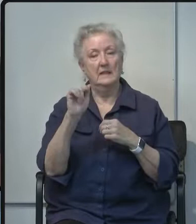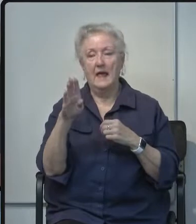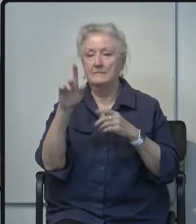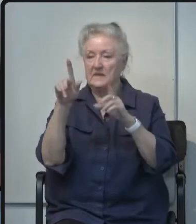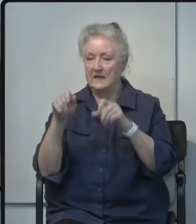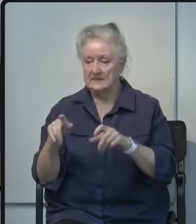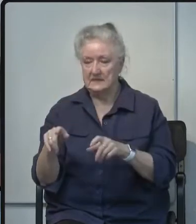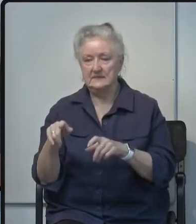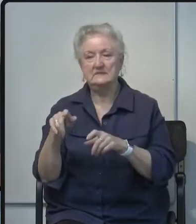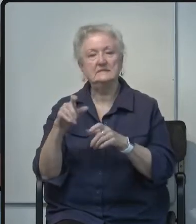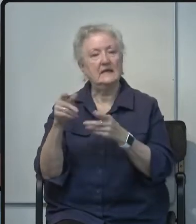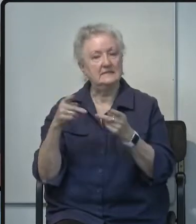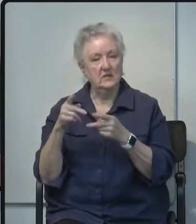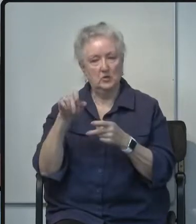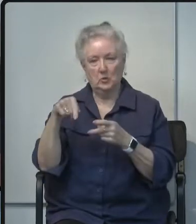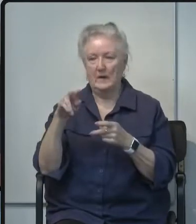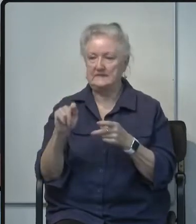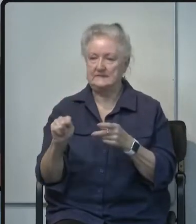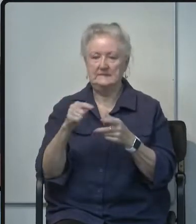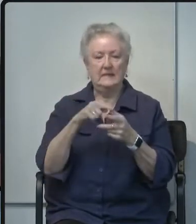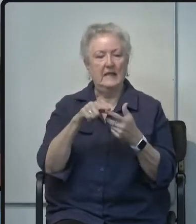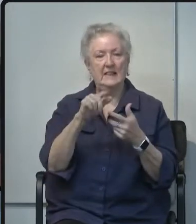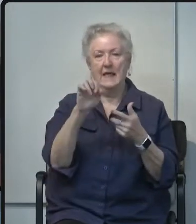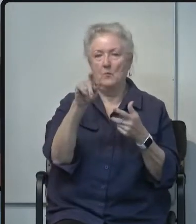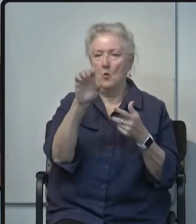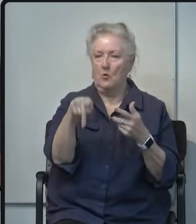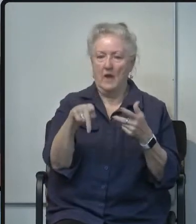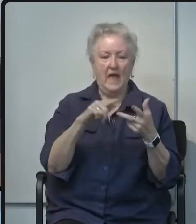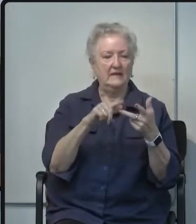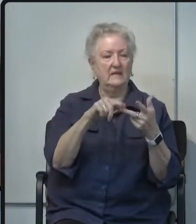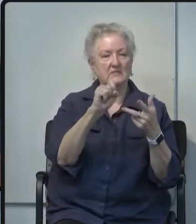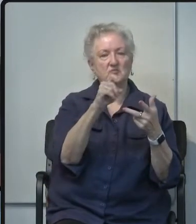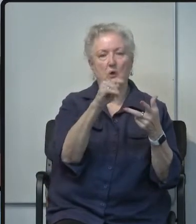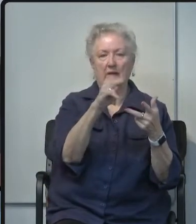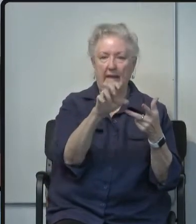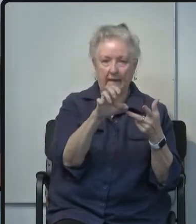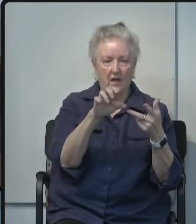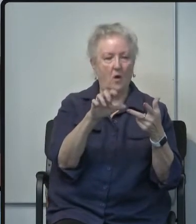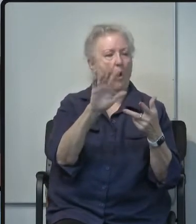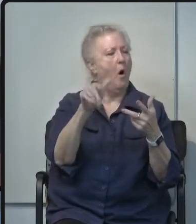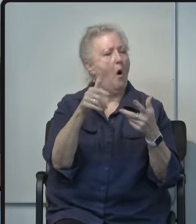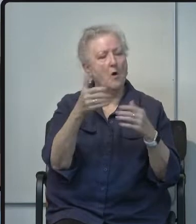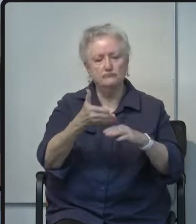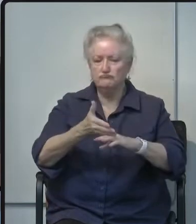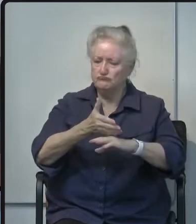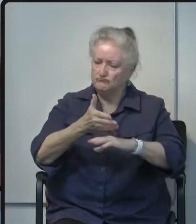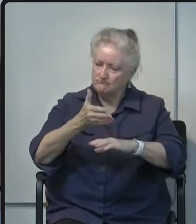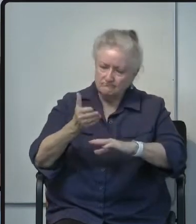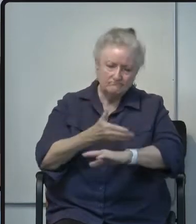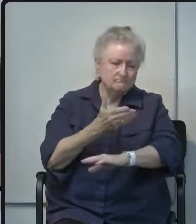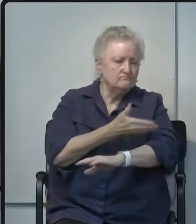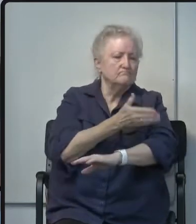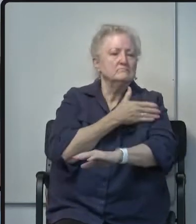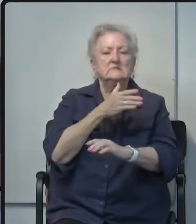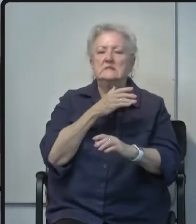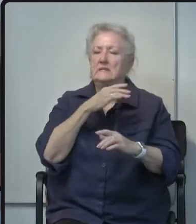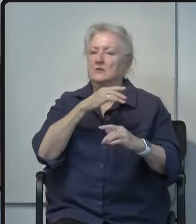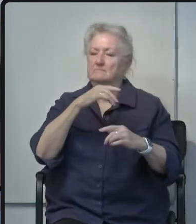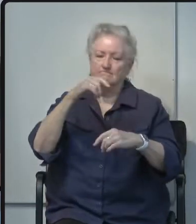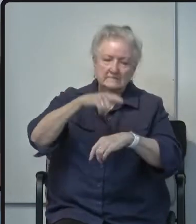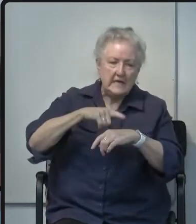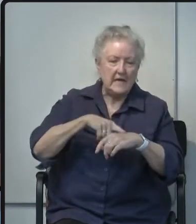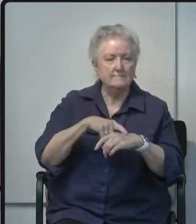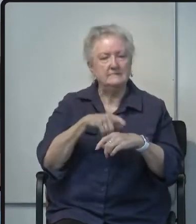lab core and sonic have all greatly accelerated their turnaround time for testing to about